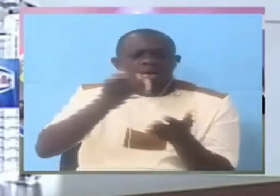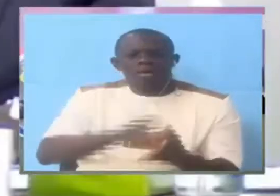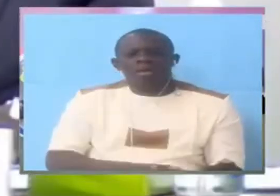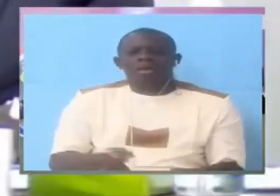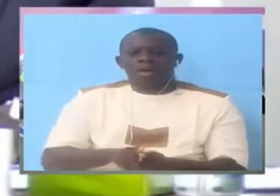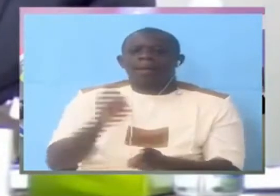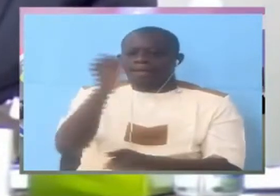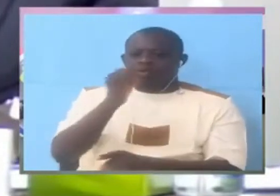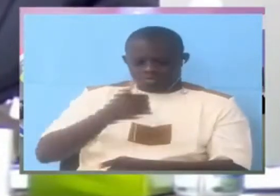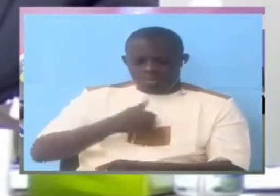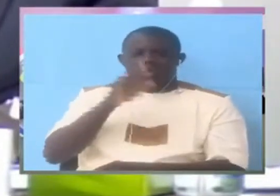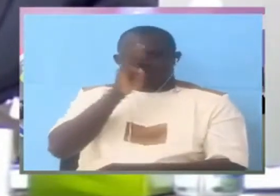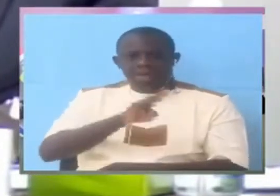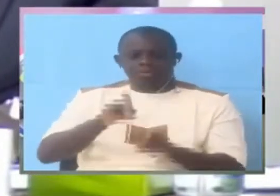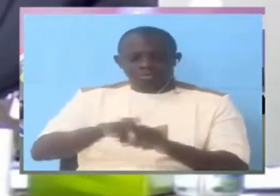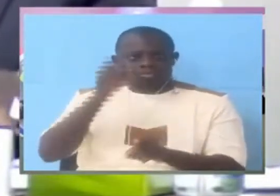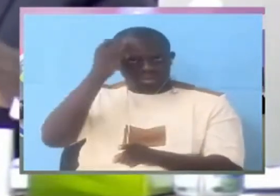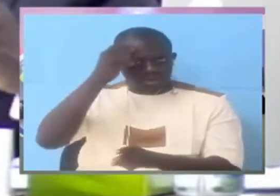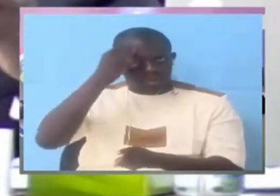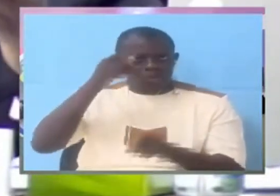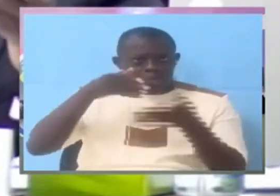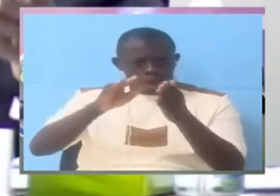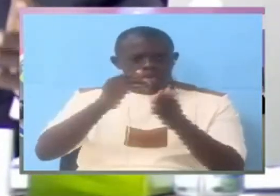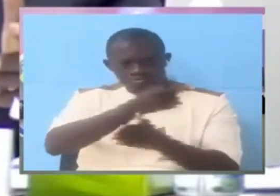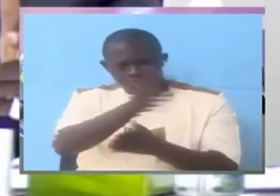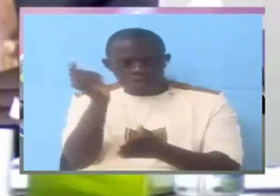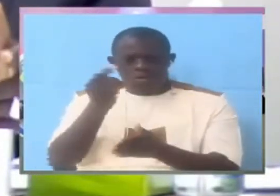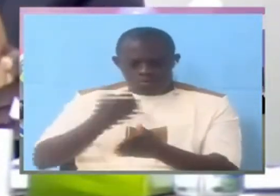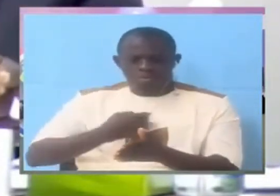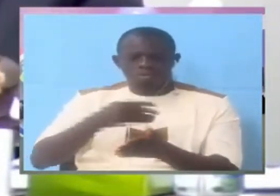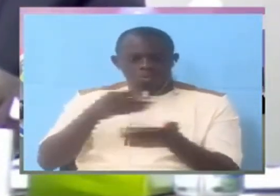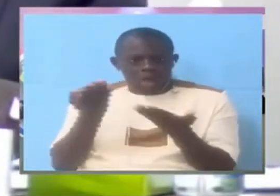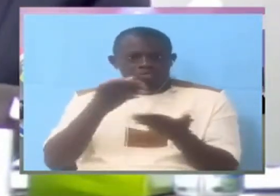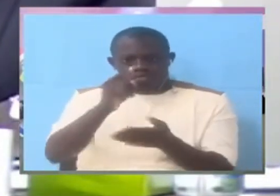Because I am trying to think like you people. You are part of office of the president.